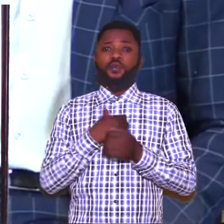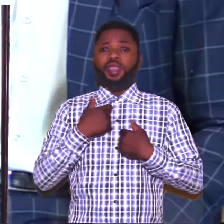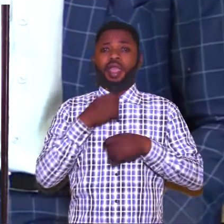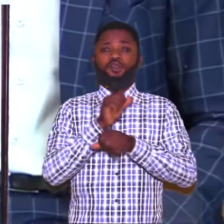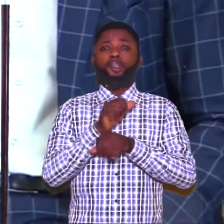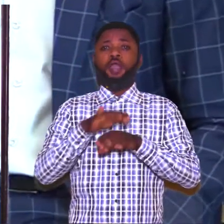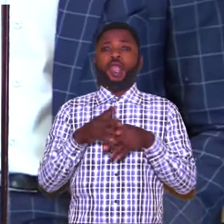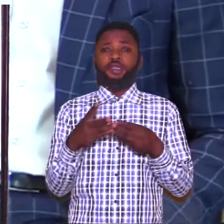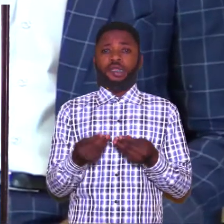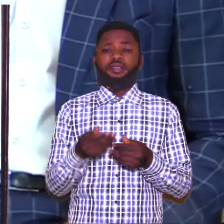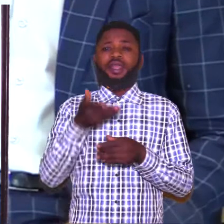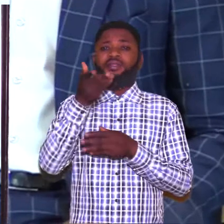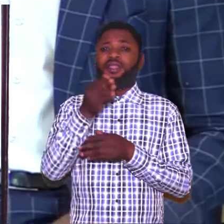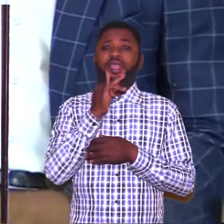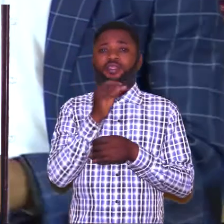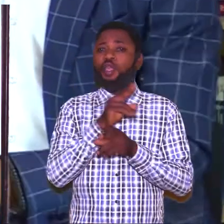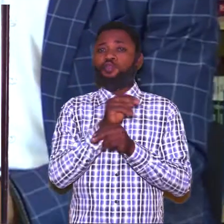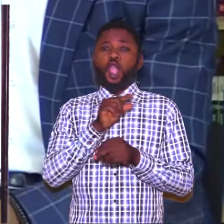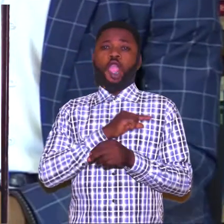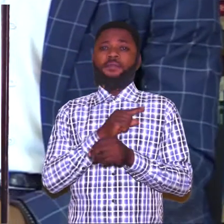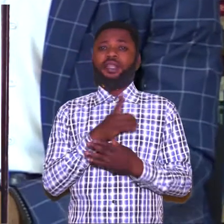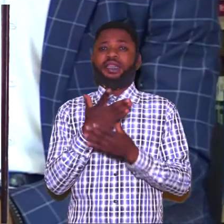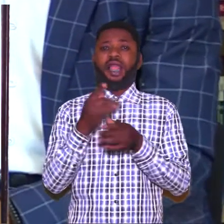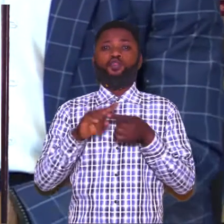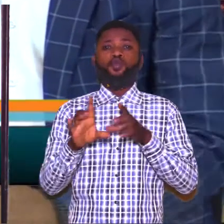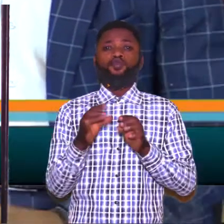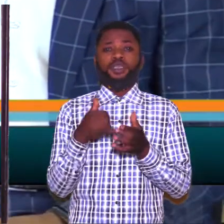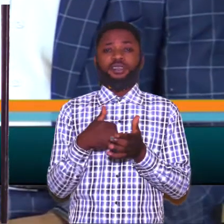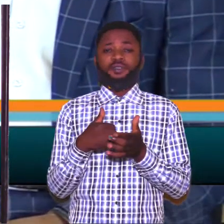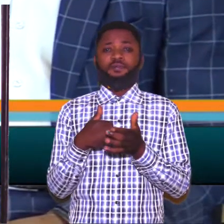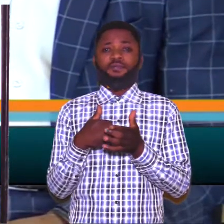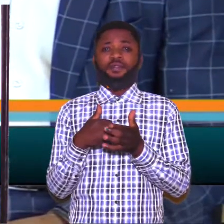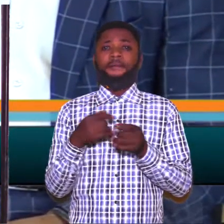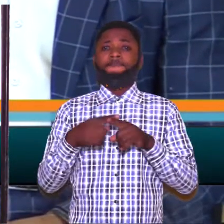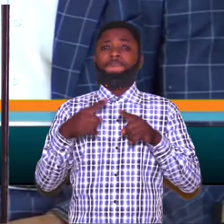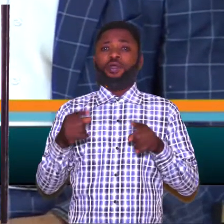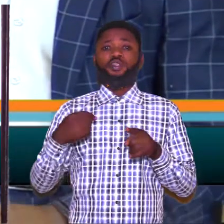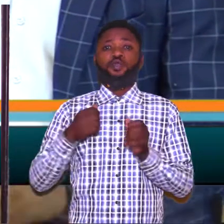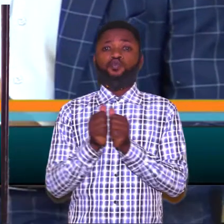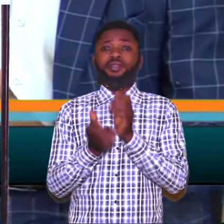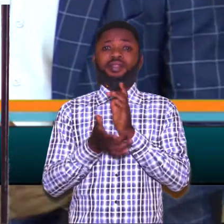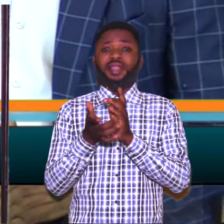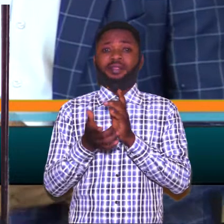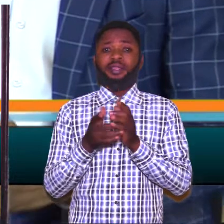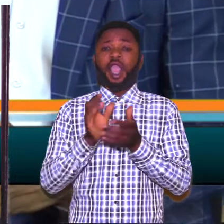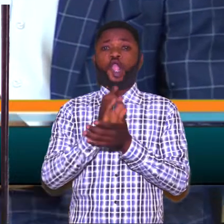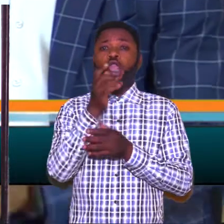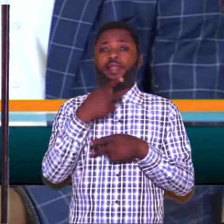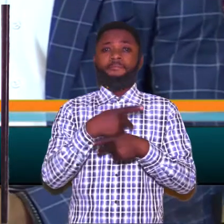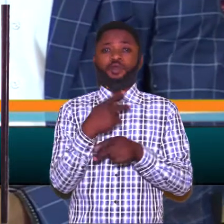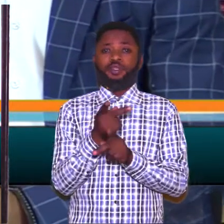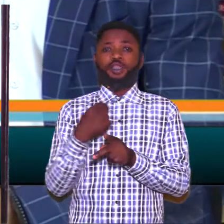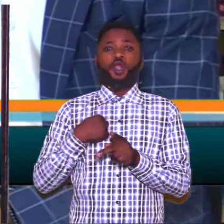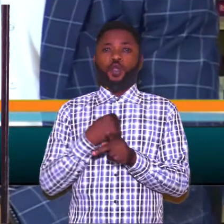We have job on ground, but there's no competent hand to do it. But with Technical Connect